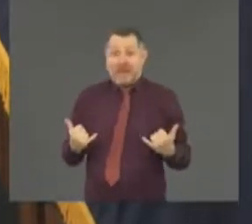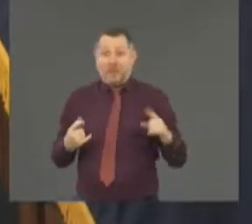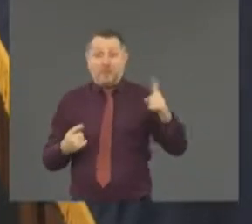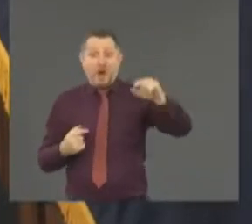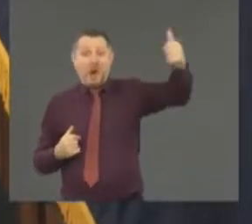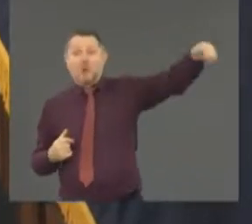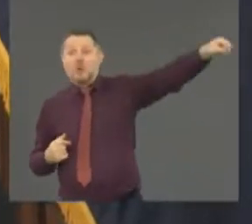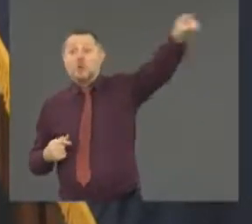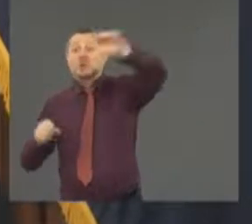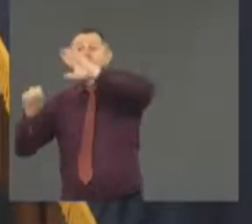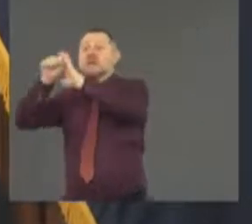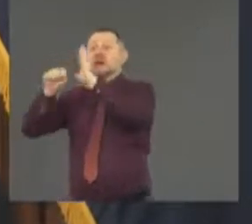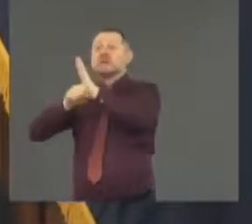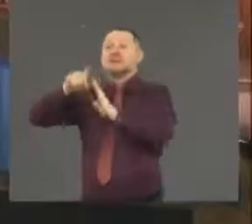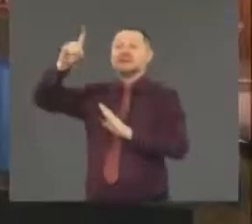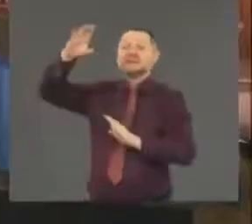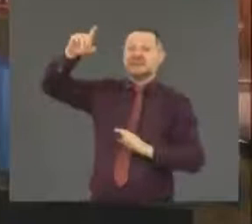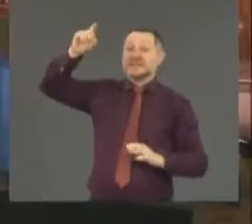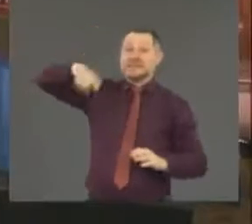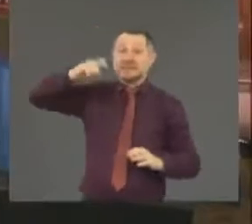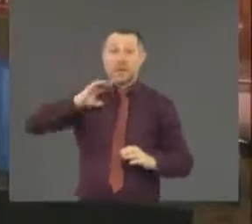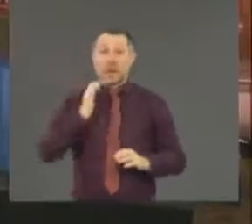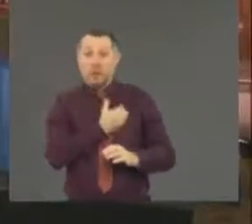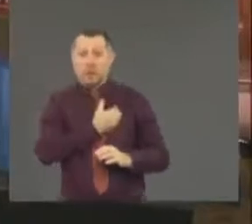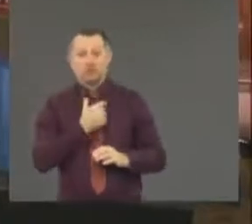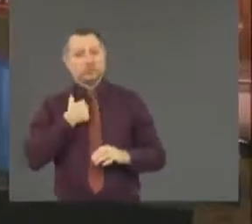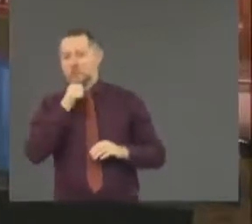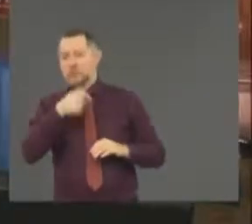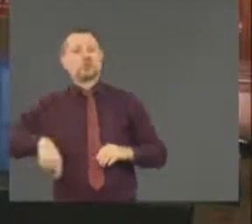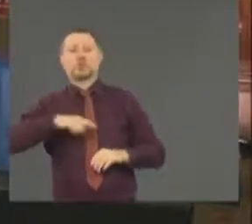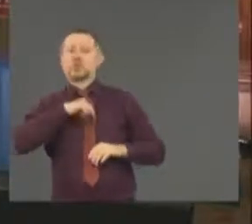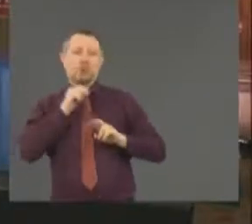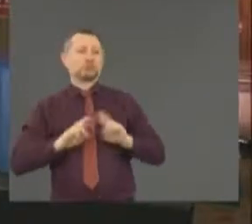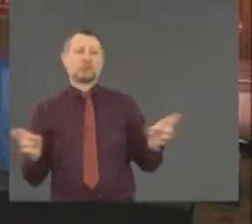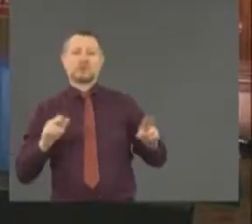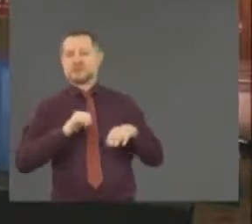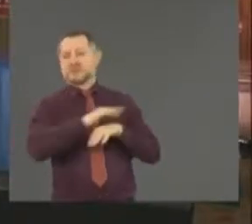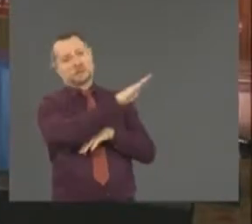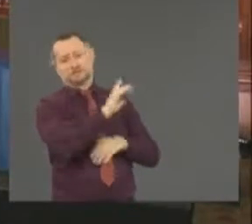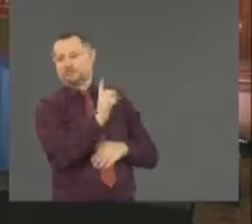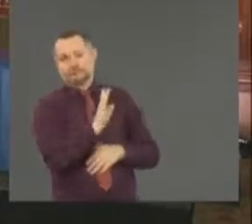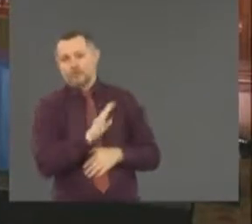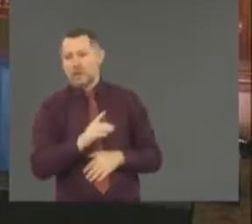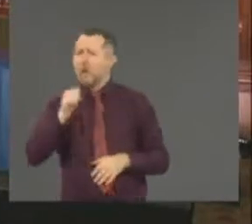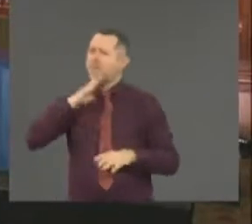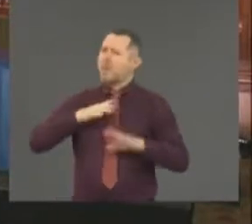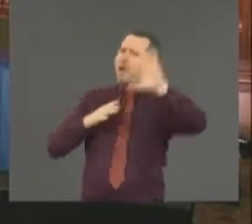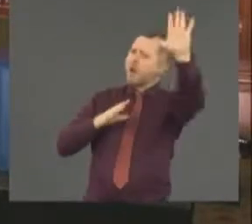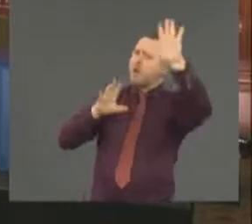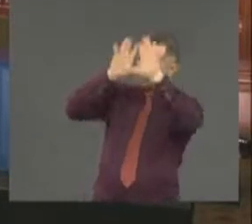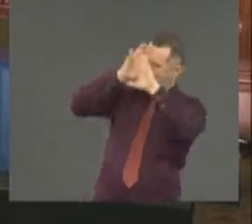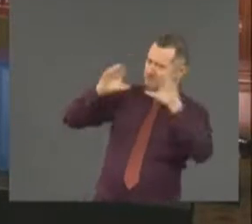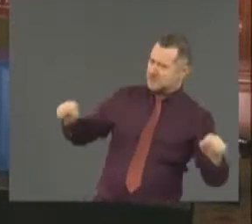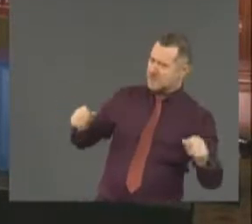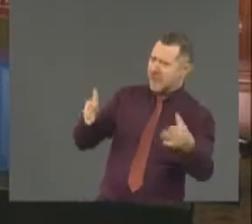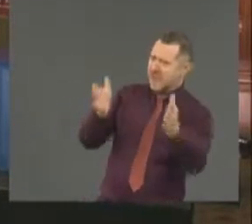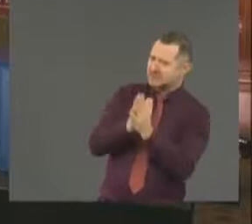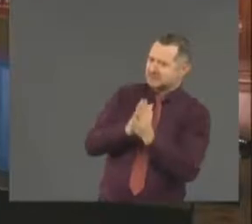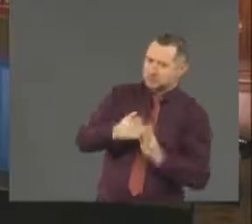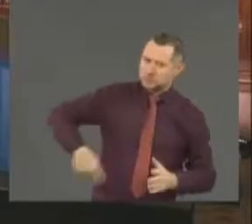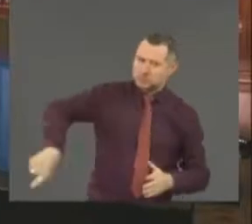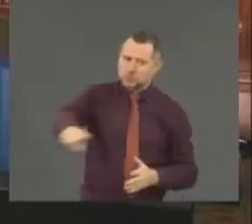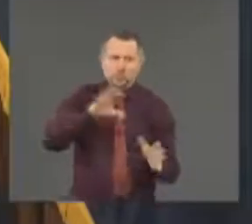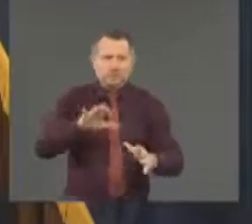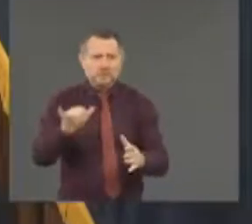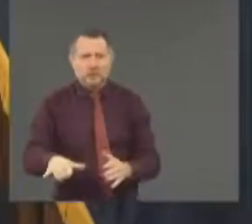state because we may need them. The asked by the President to do so. The don't know what request they've gotten,